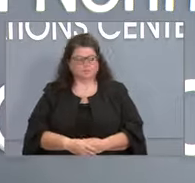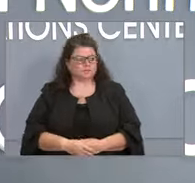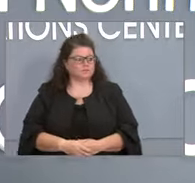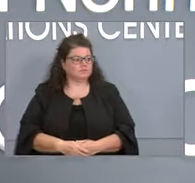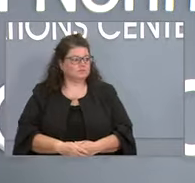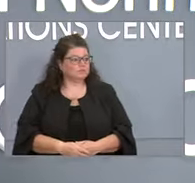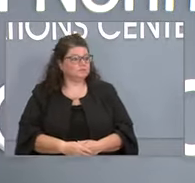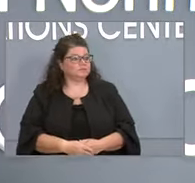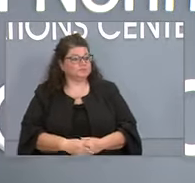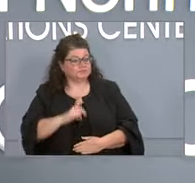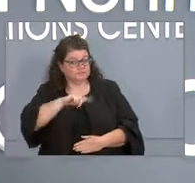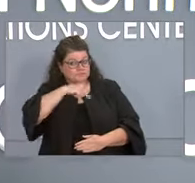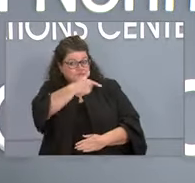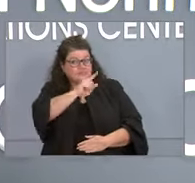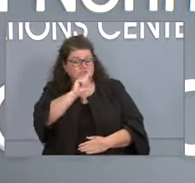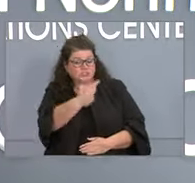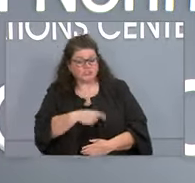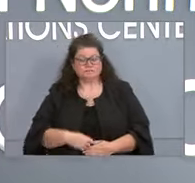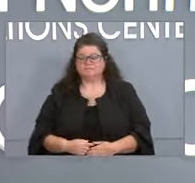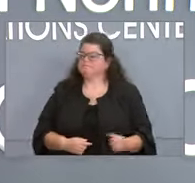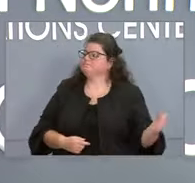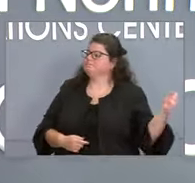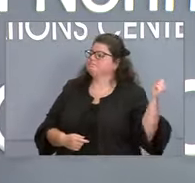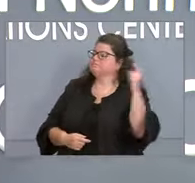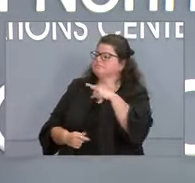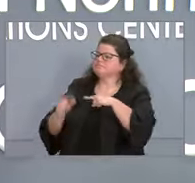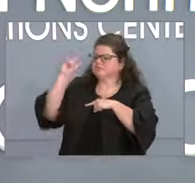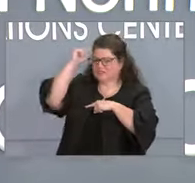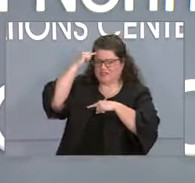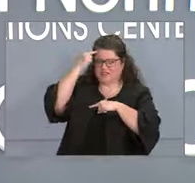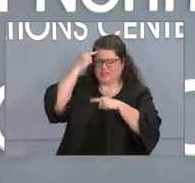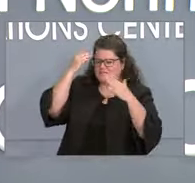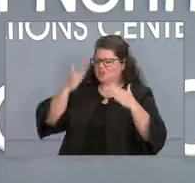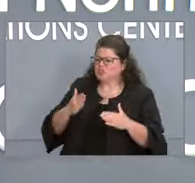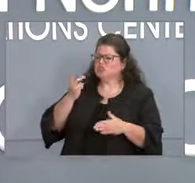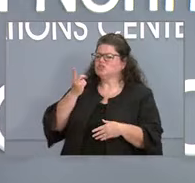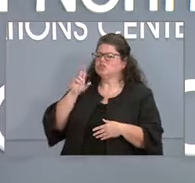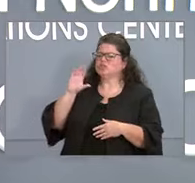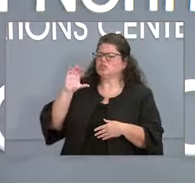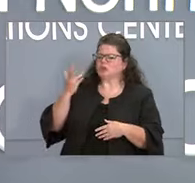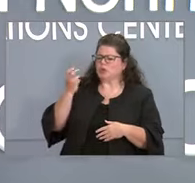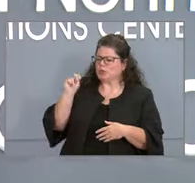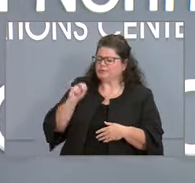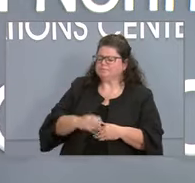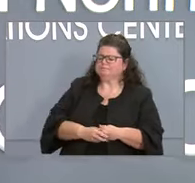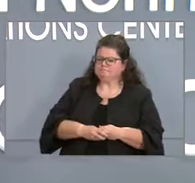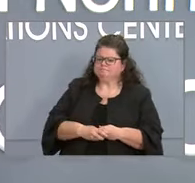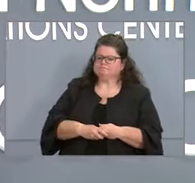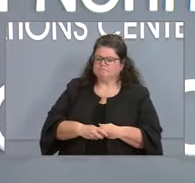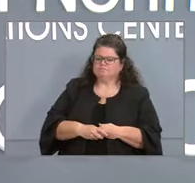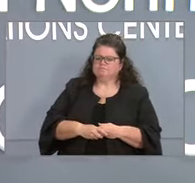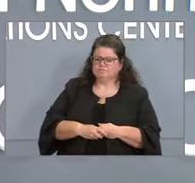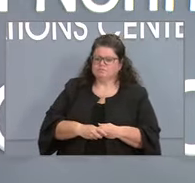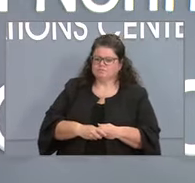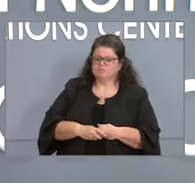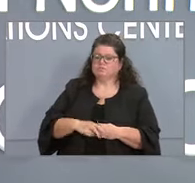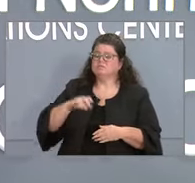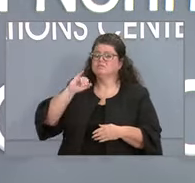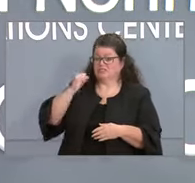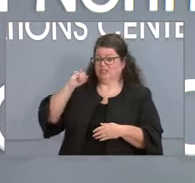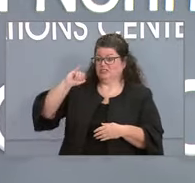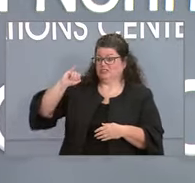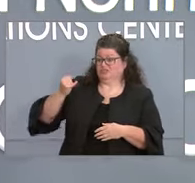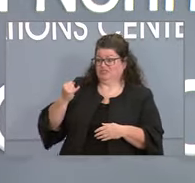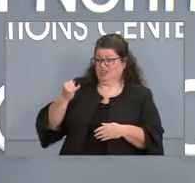Joe. Governor. Governor. afternoon. And for Dr Cohen. So Johnson Johnson today came out with a